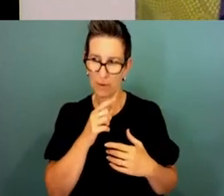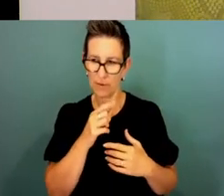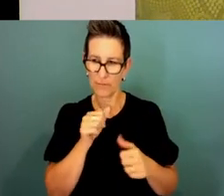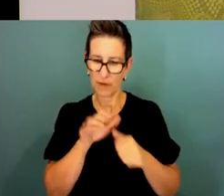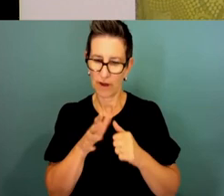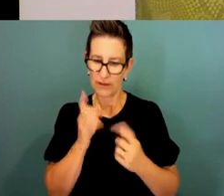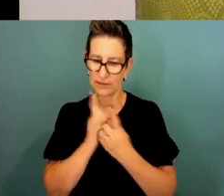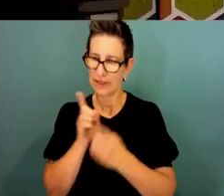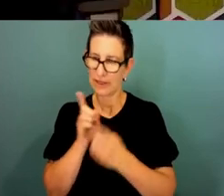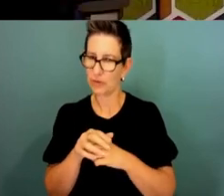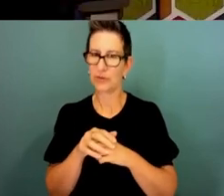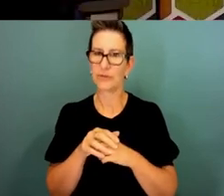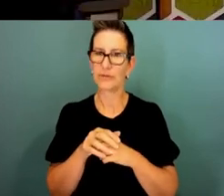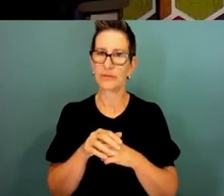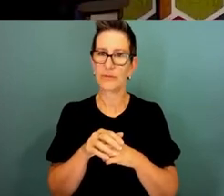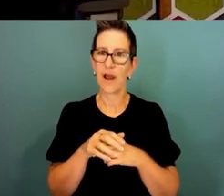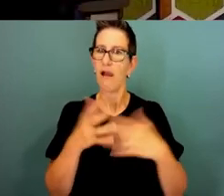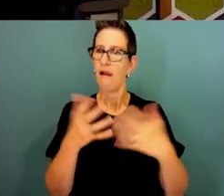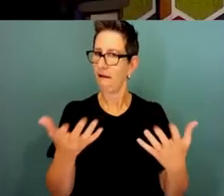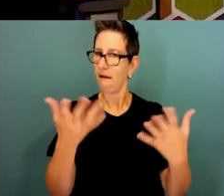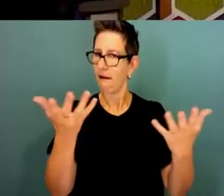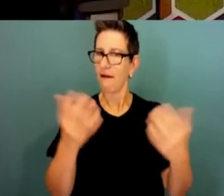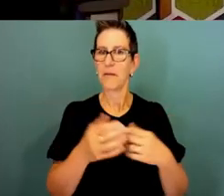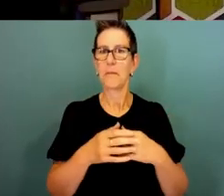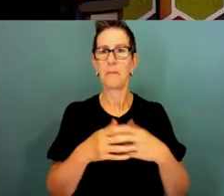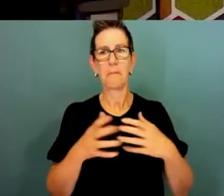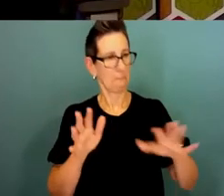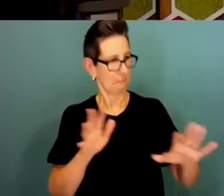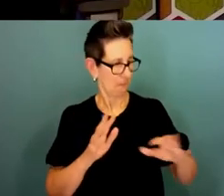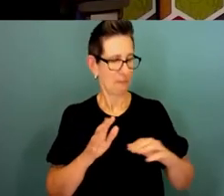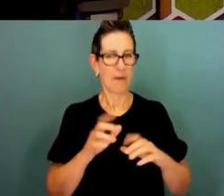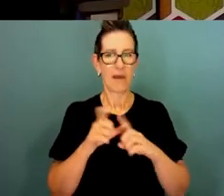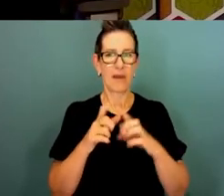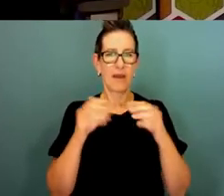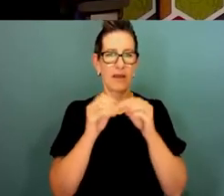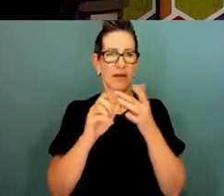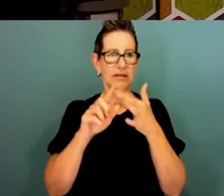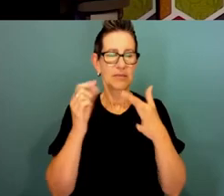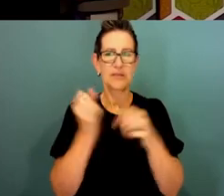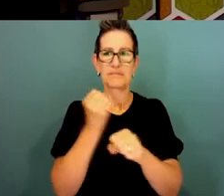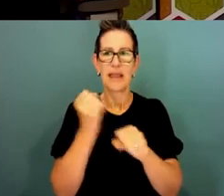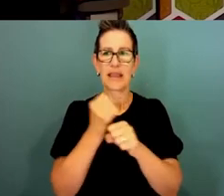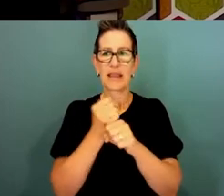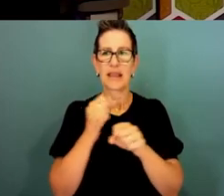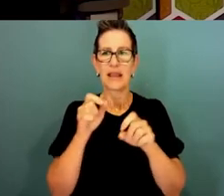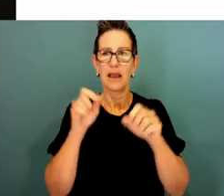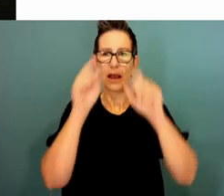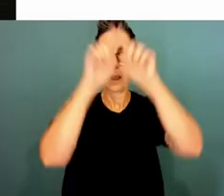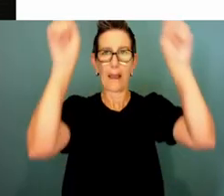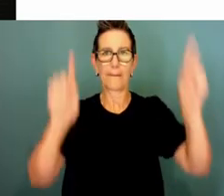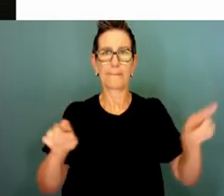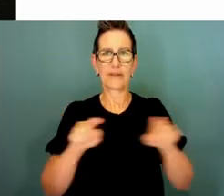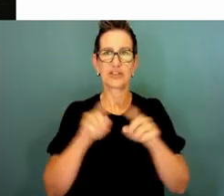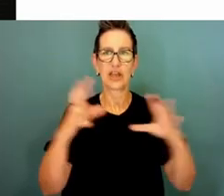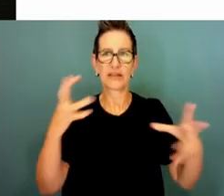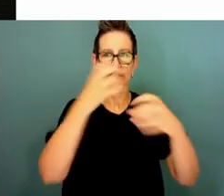and see more about what you do, which is fantastic. So, what Debbie's doing is creating a picture summary of this event and